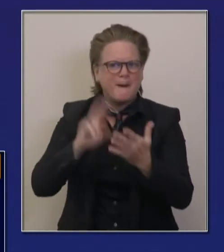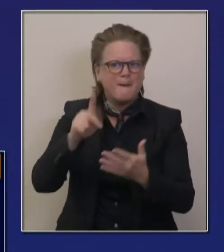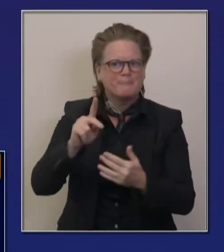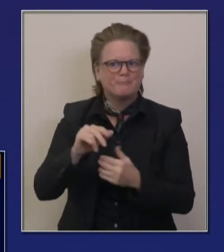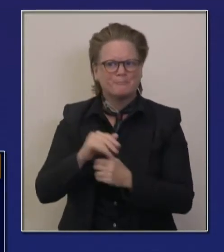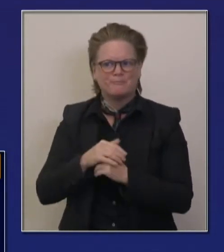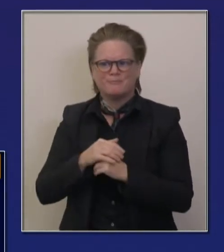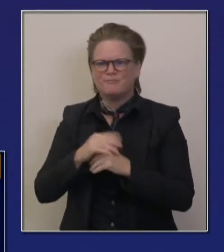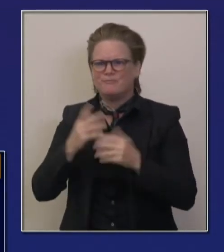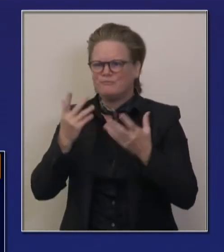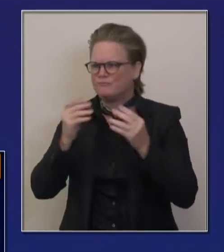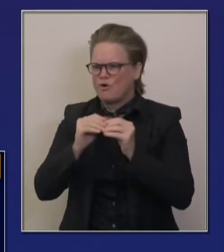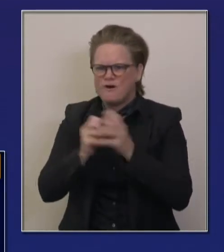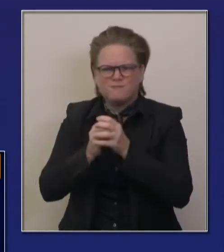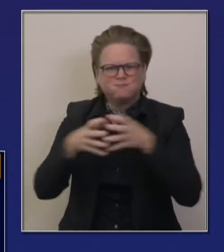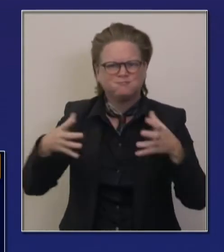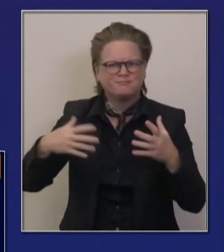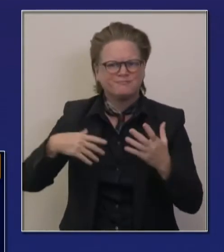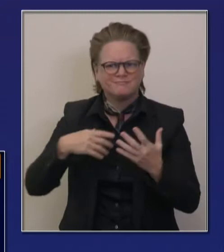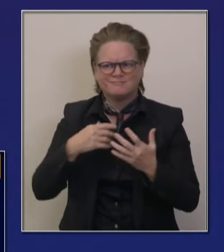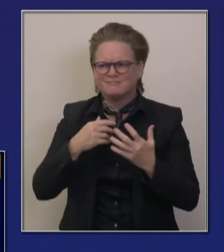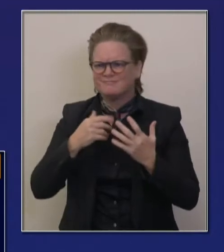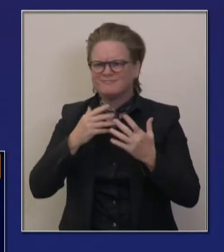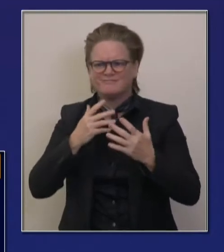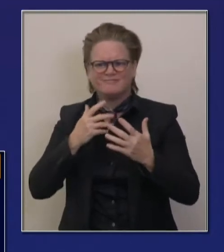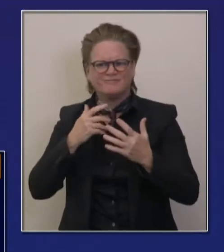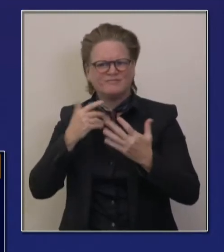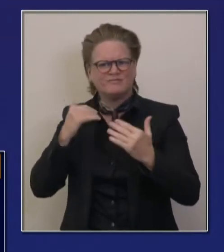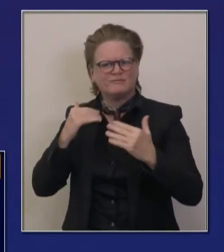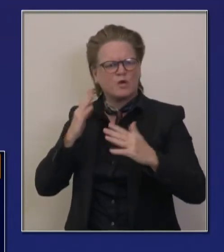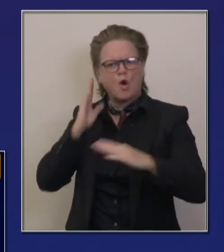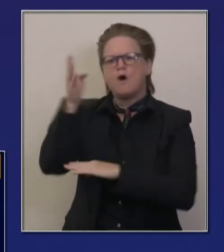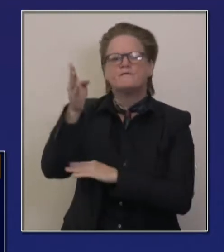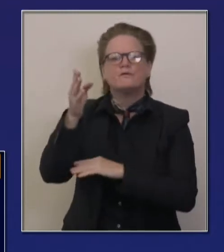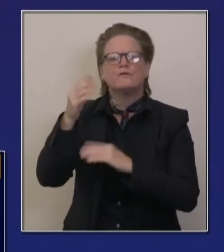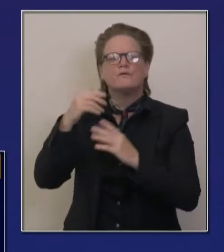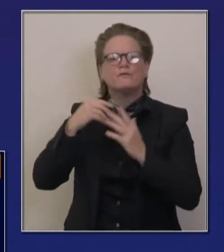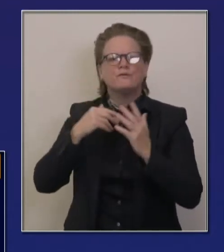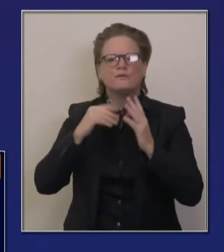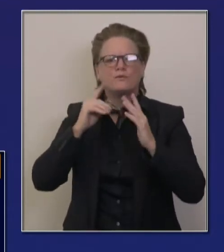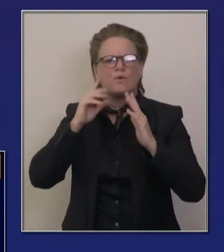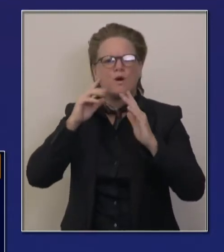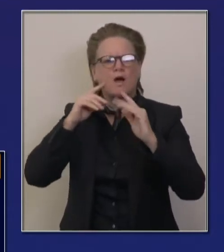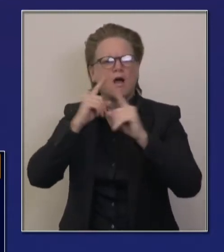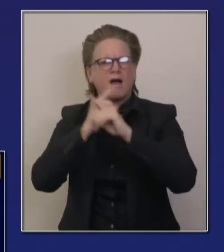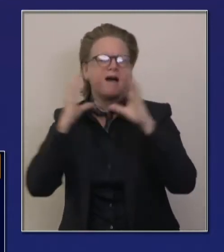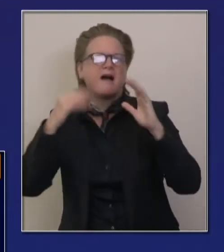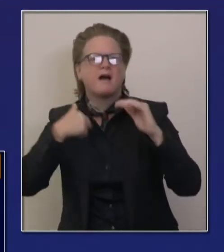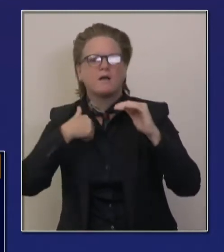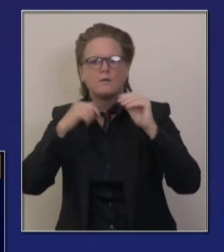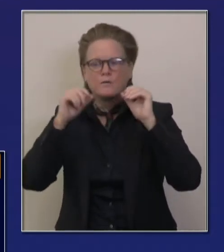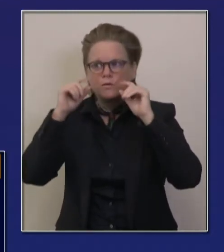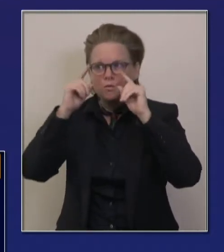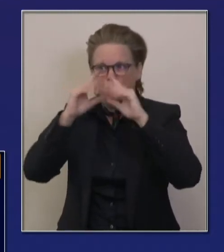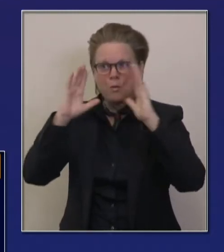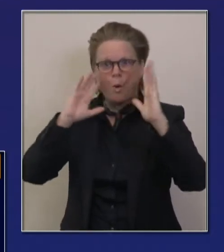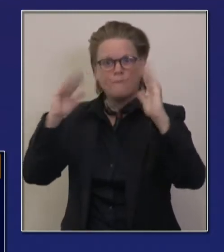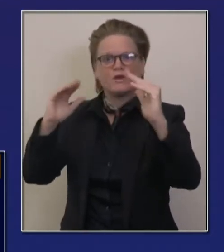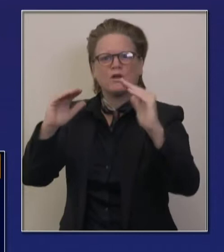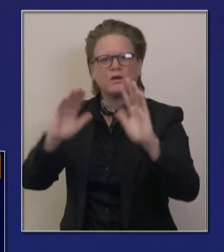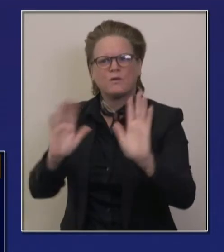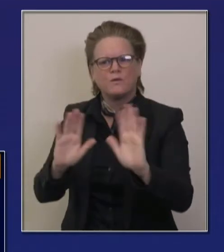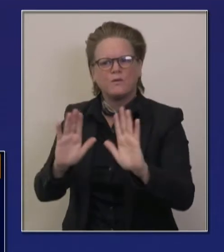uh, holds a lot of promise. I don't want to overstate it because you need to get to an adaptation, uh, level that is significant